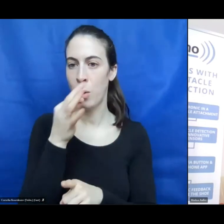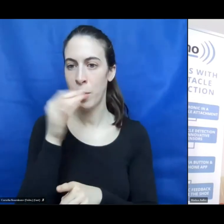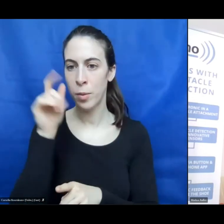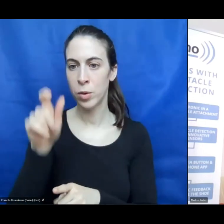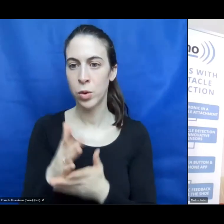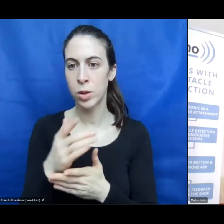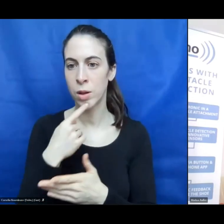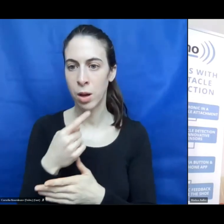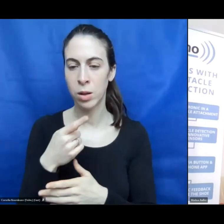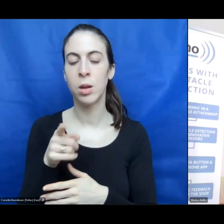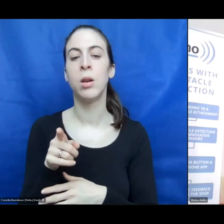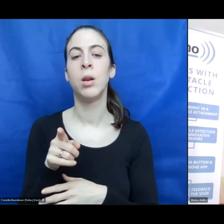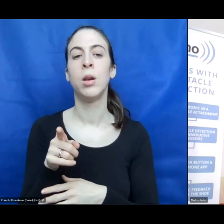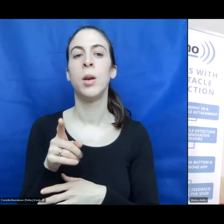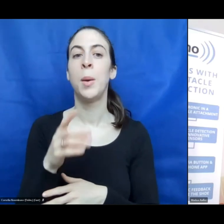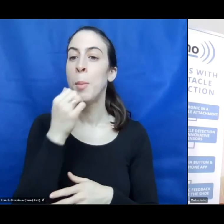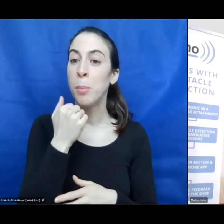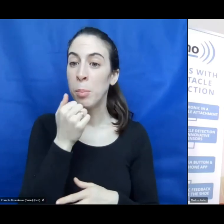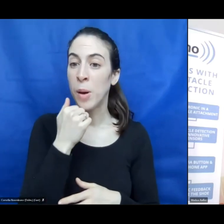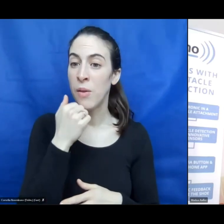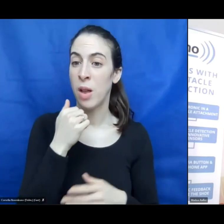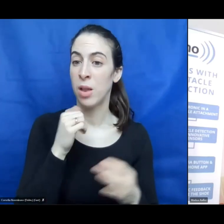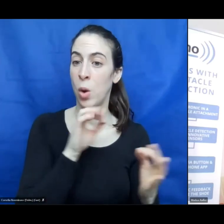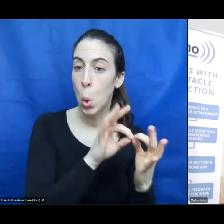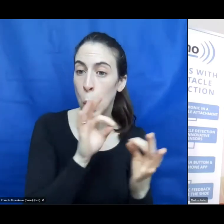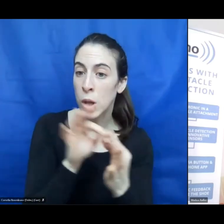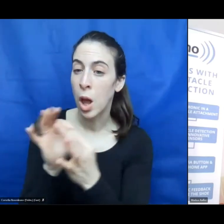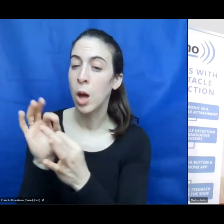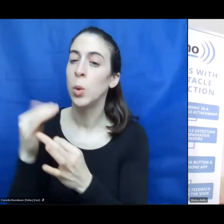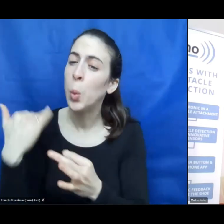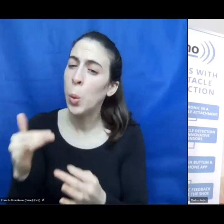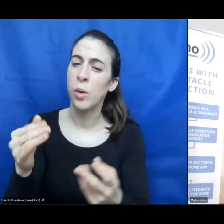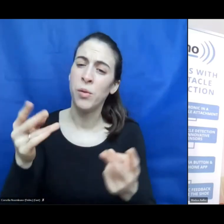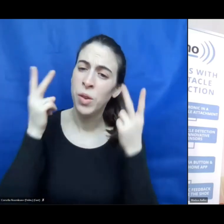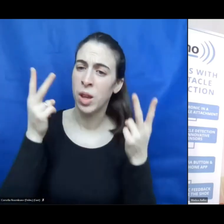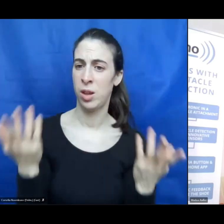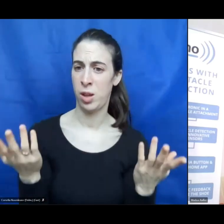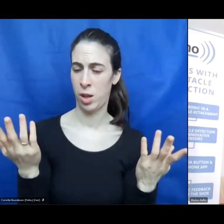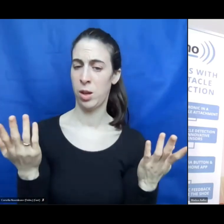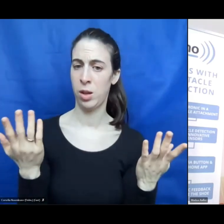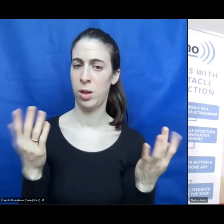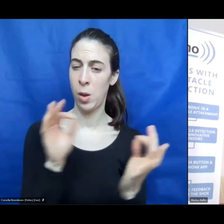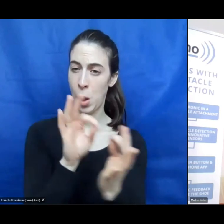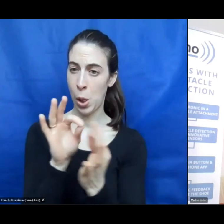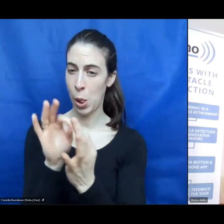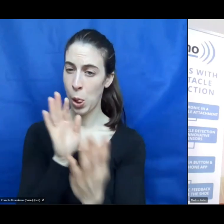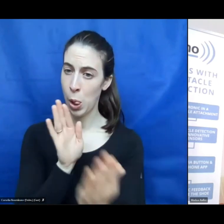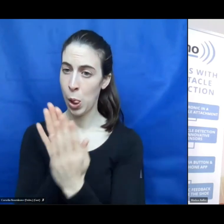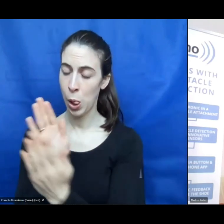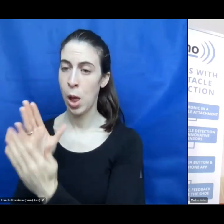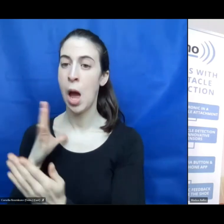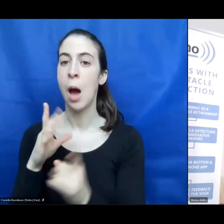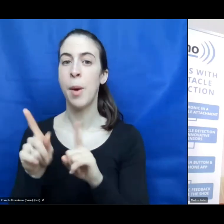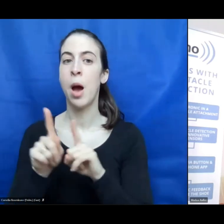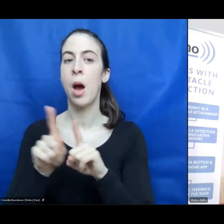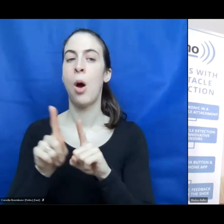private contact to each other is very important, but it should be a summary